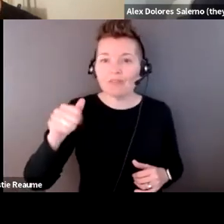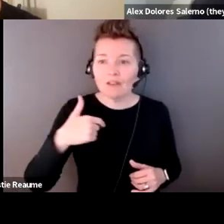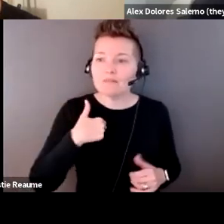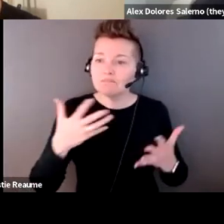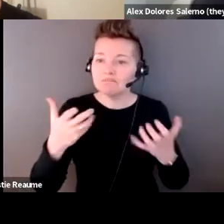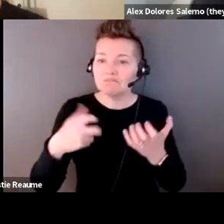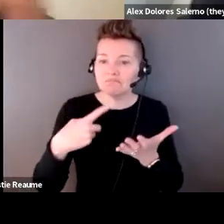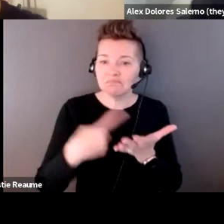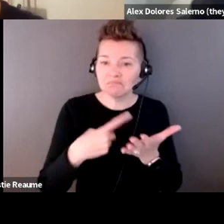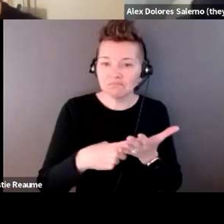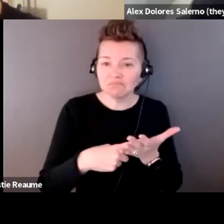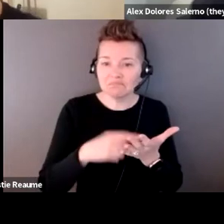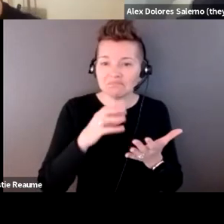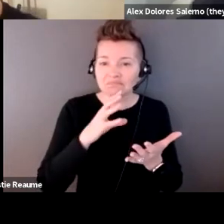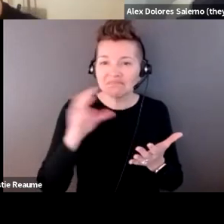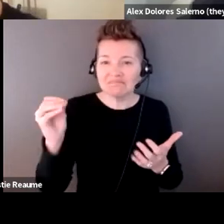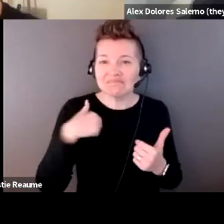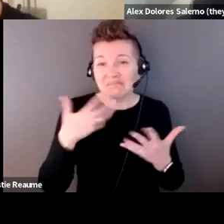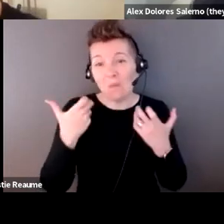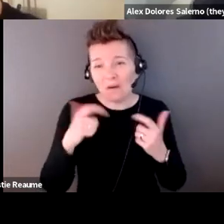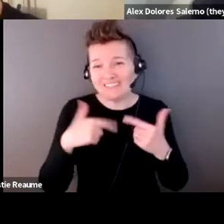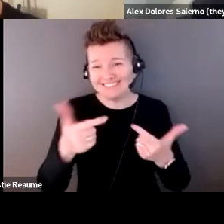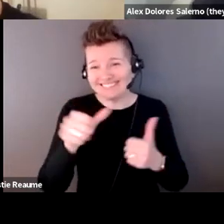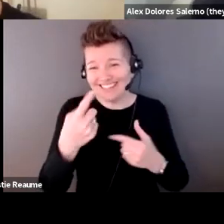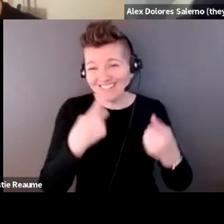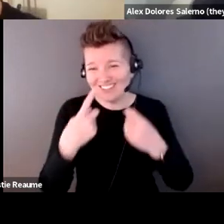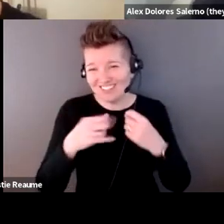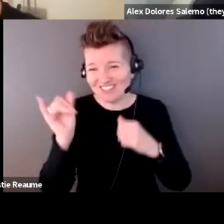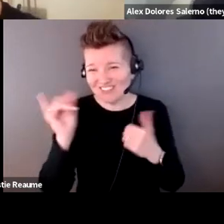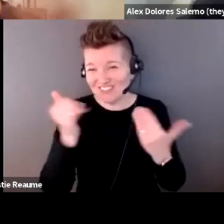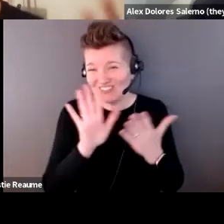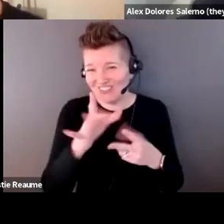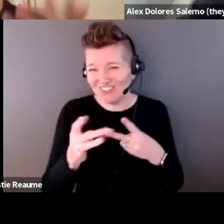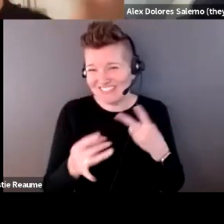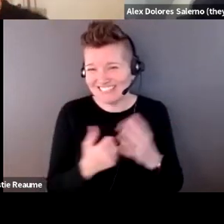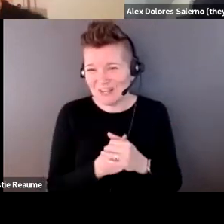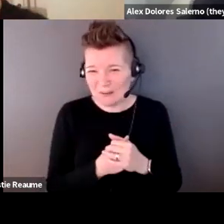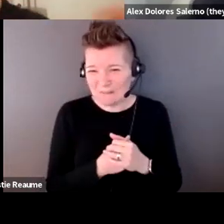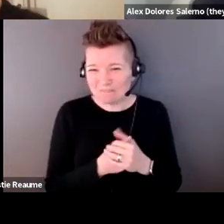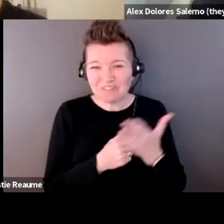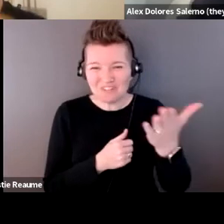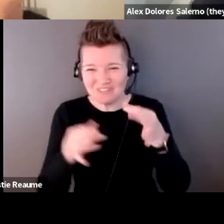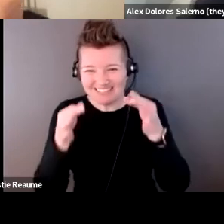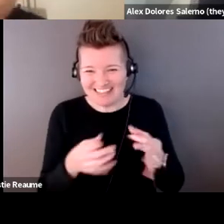open the space for for other people's questions as well. So moderator, please.